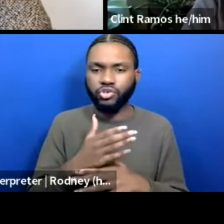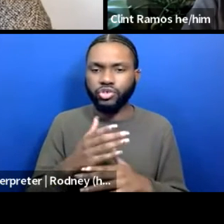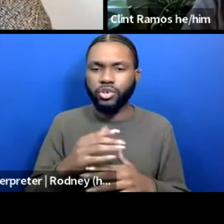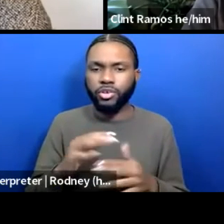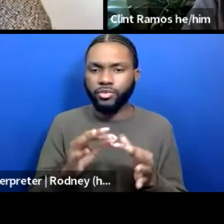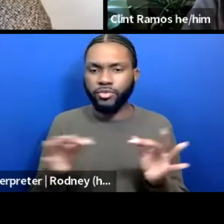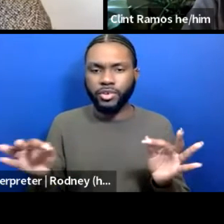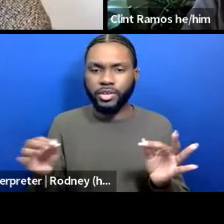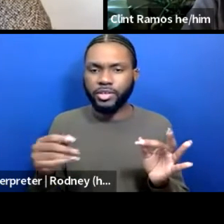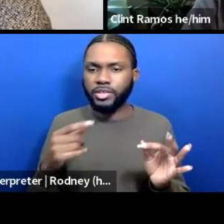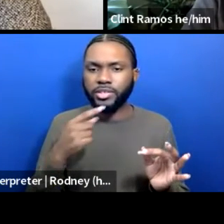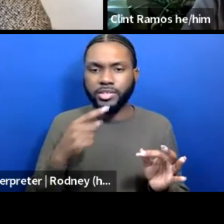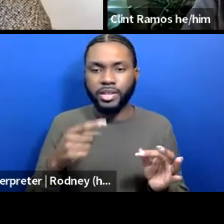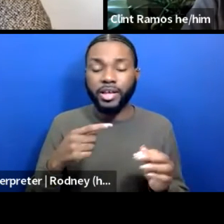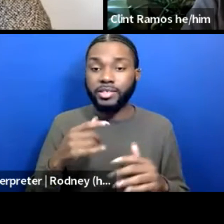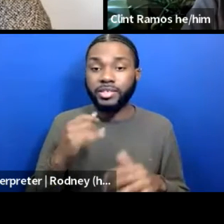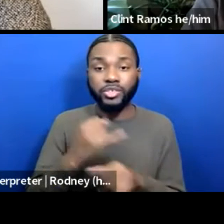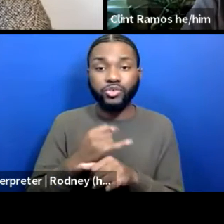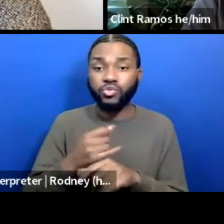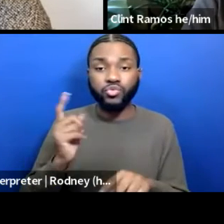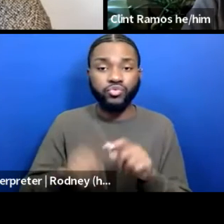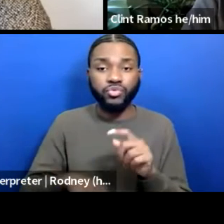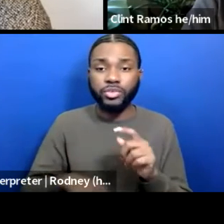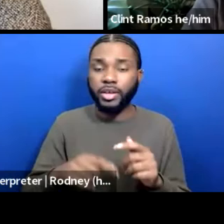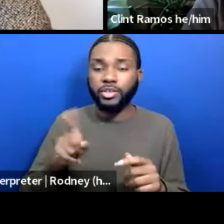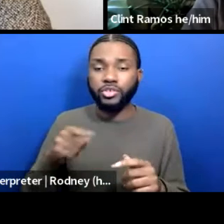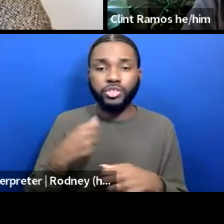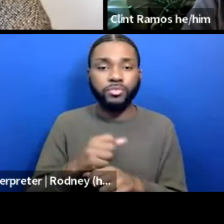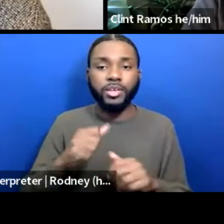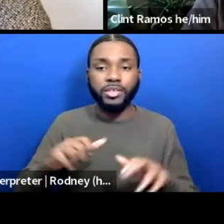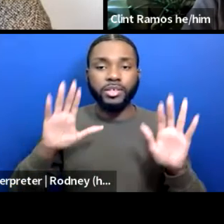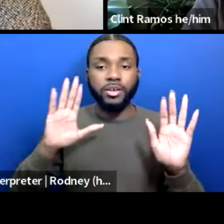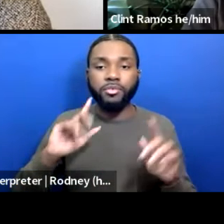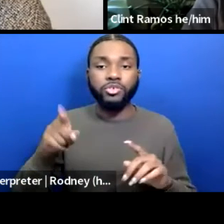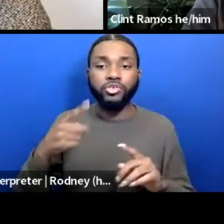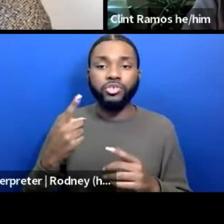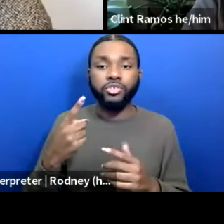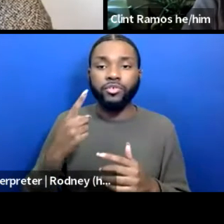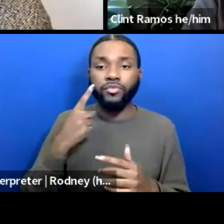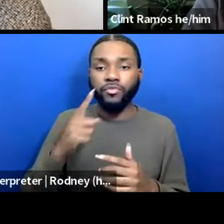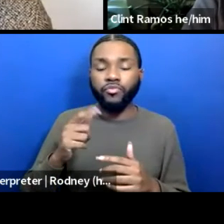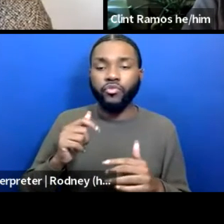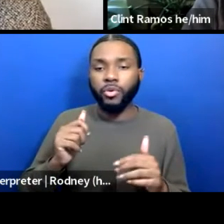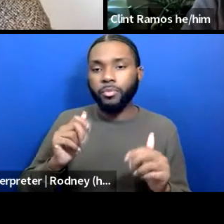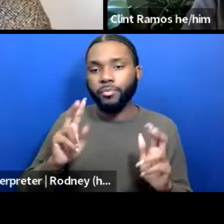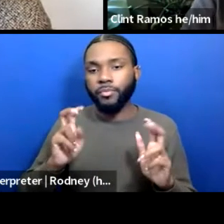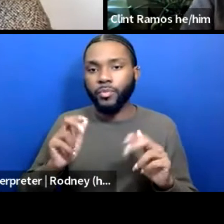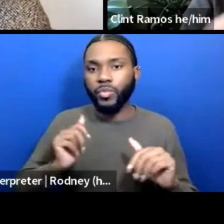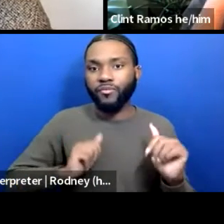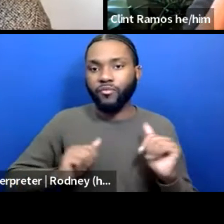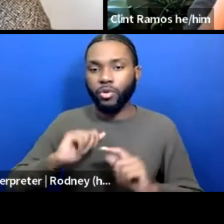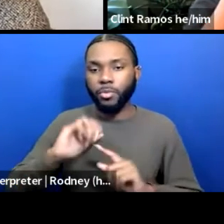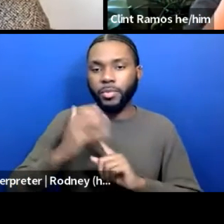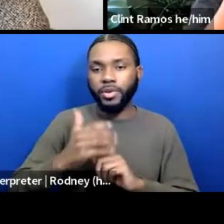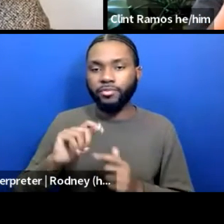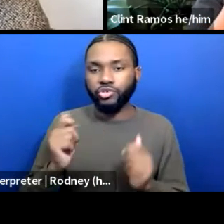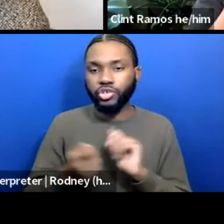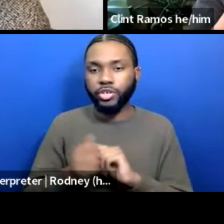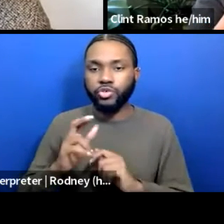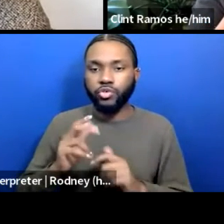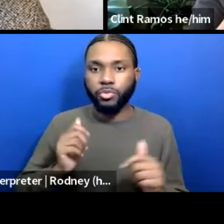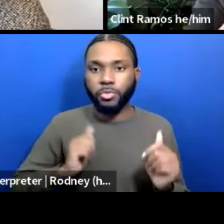cannot continue just making a sacrifice at the altar of performative change or performative justice because